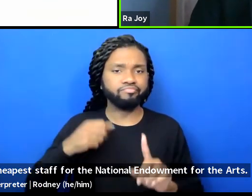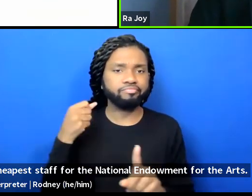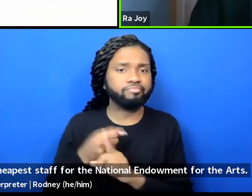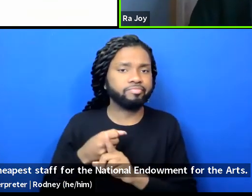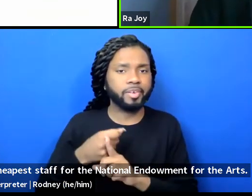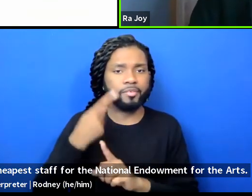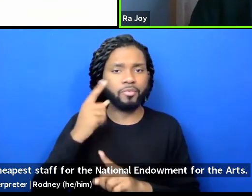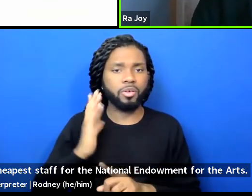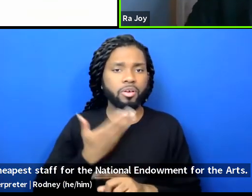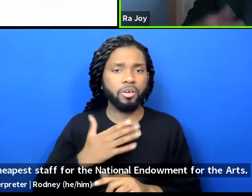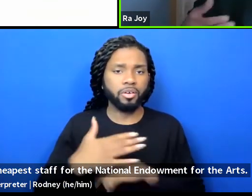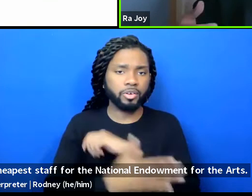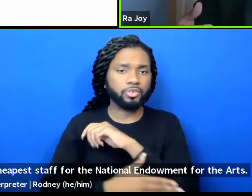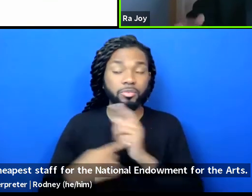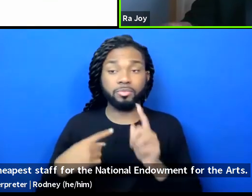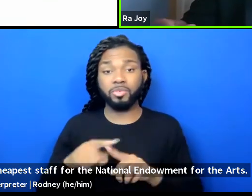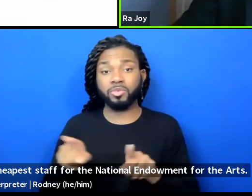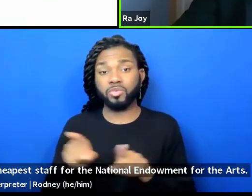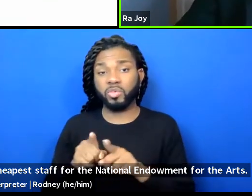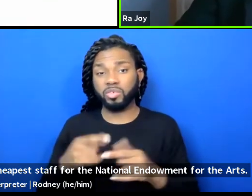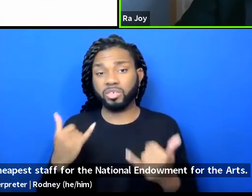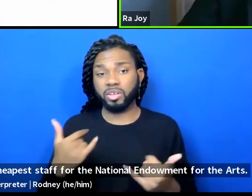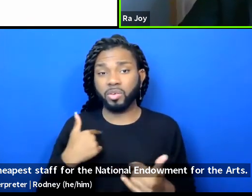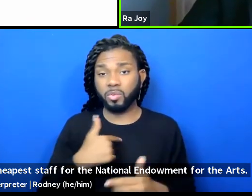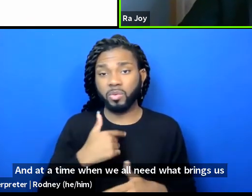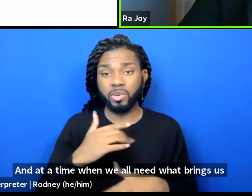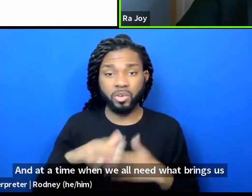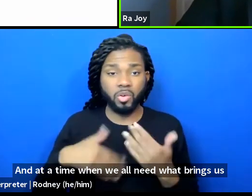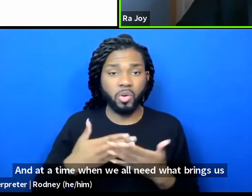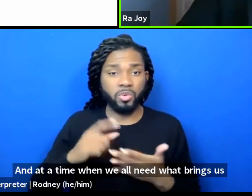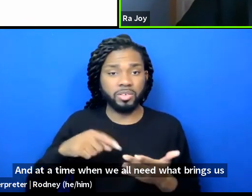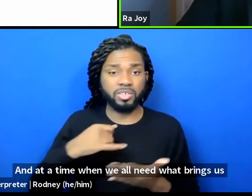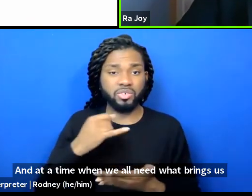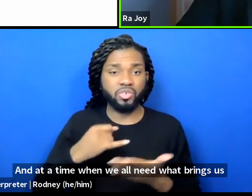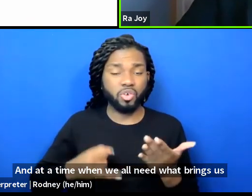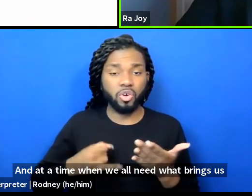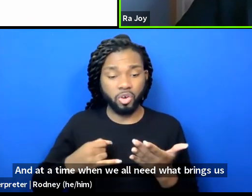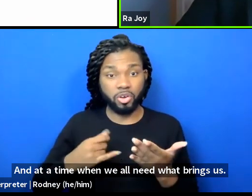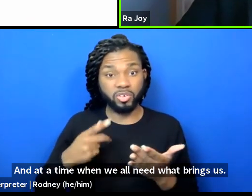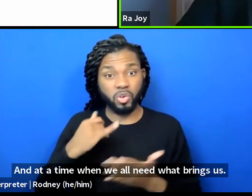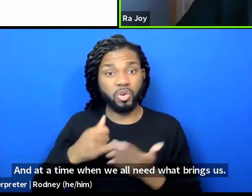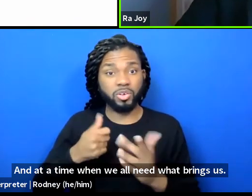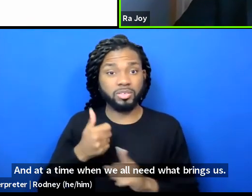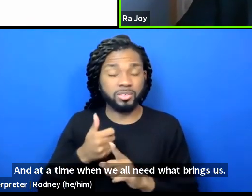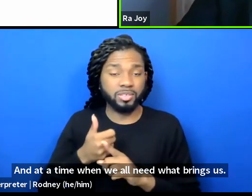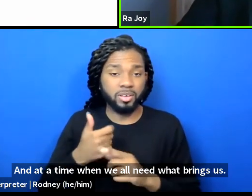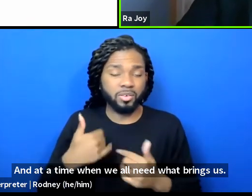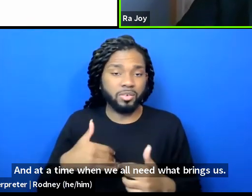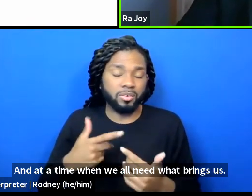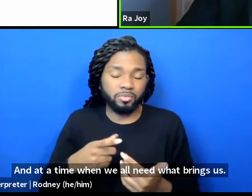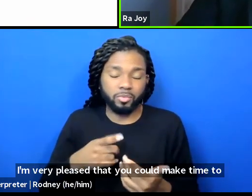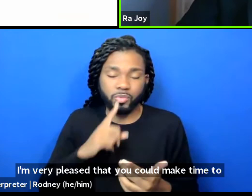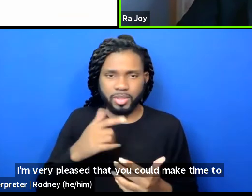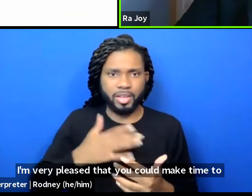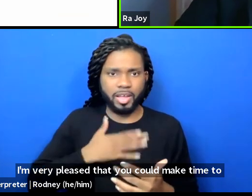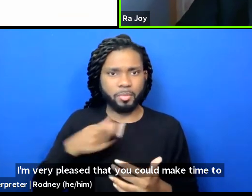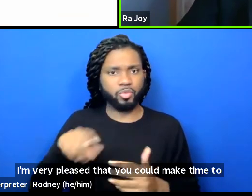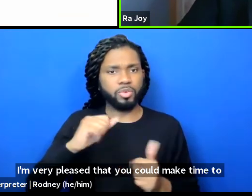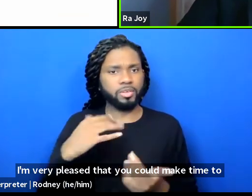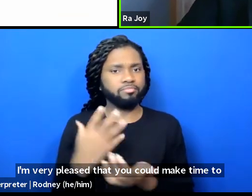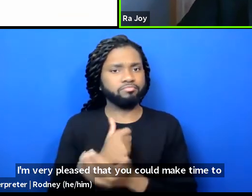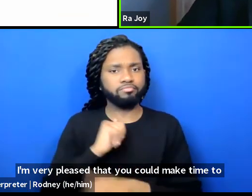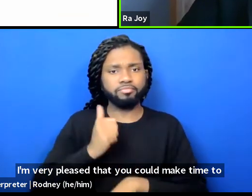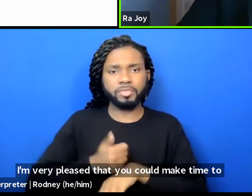and at a time when we all need what art brings us, I'm very pleased that you could make time today to